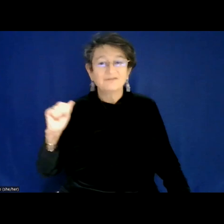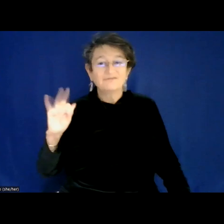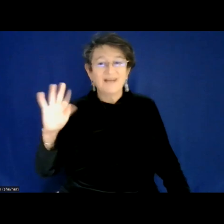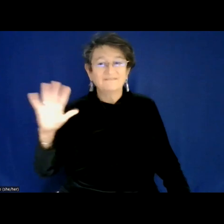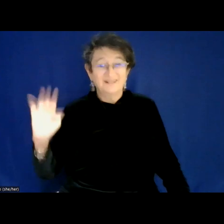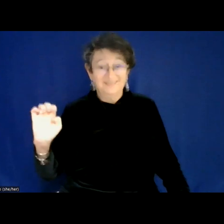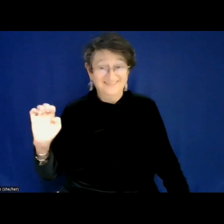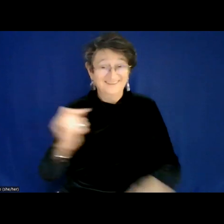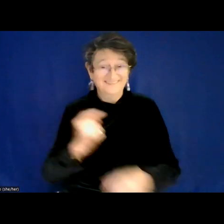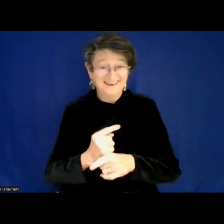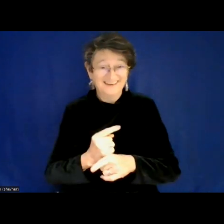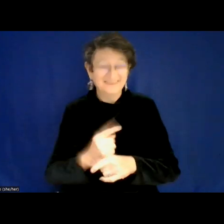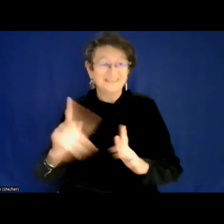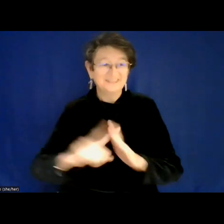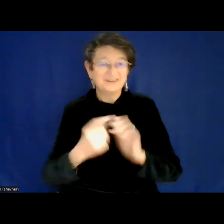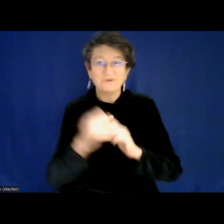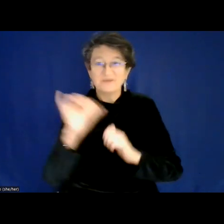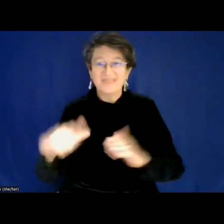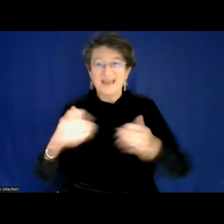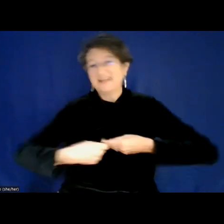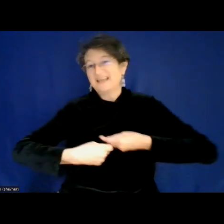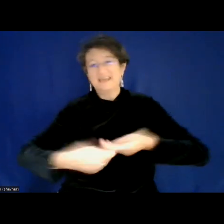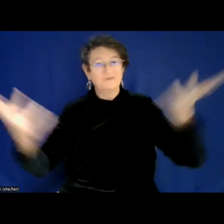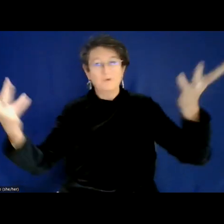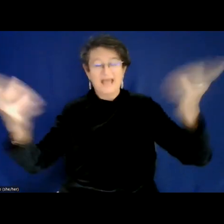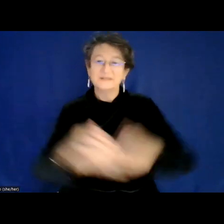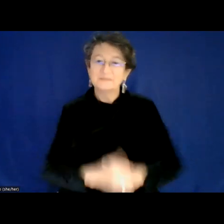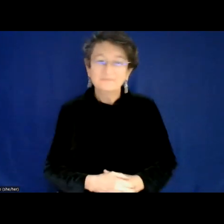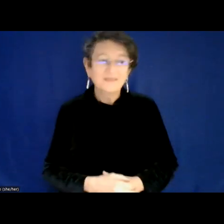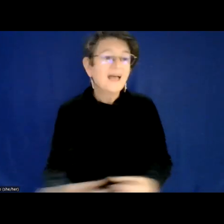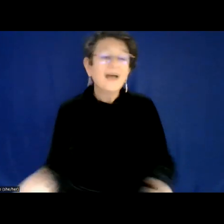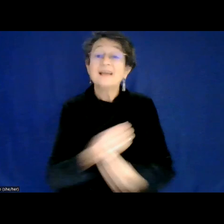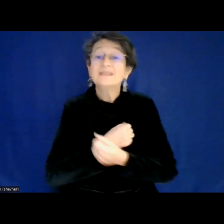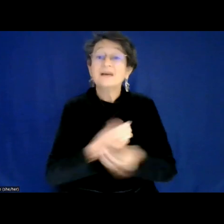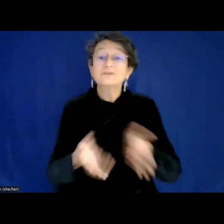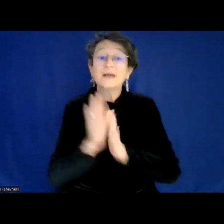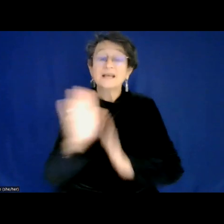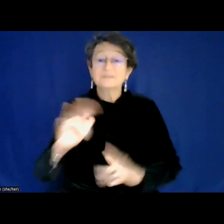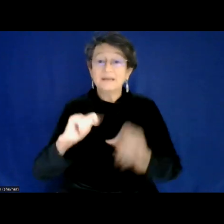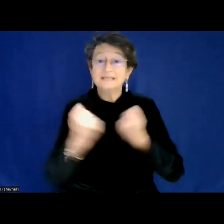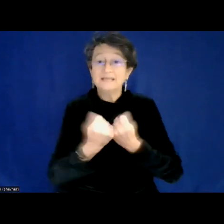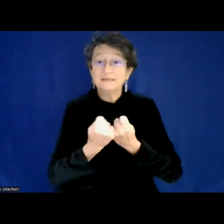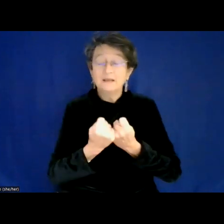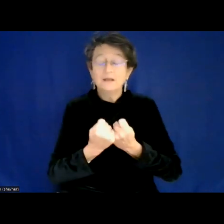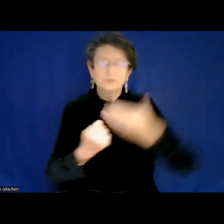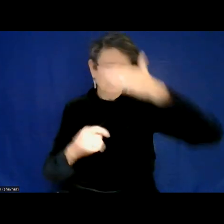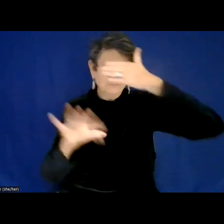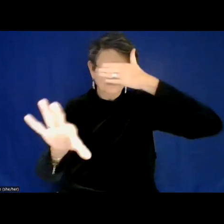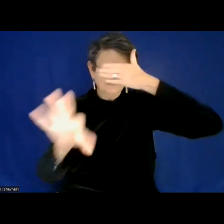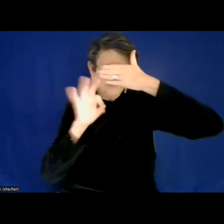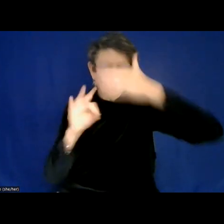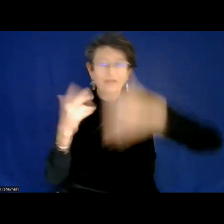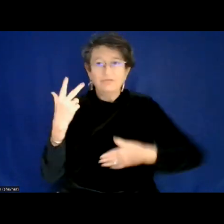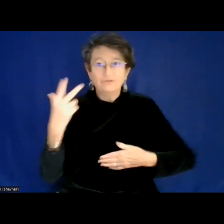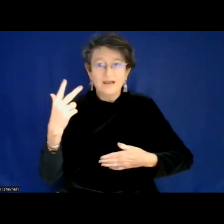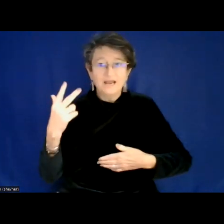let's start there. Uh, I'd love to ask my team, uh, to pull three random attendees for me to read off.